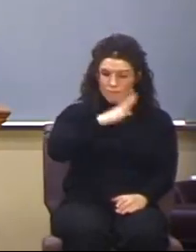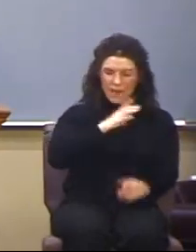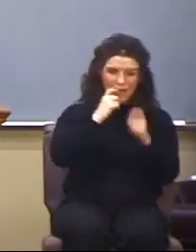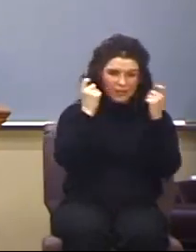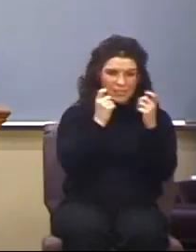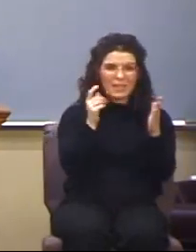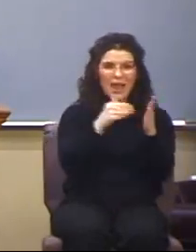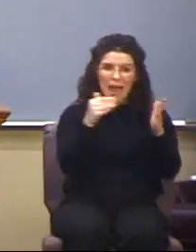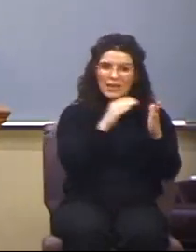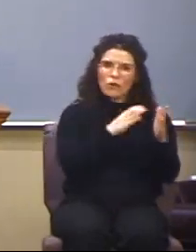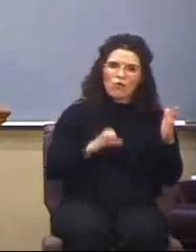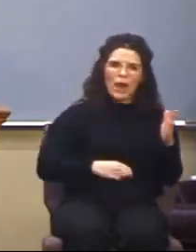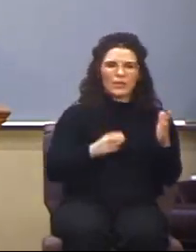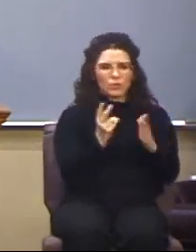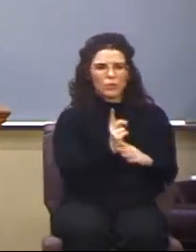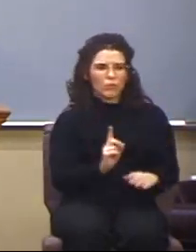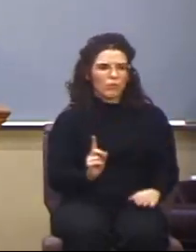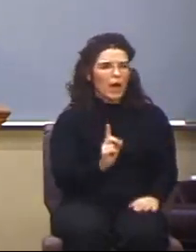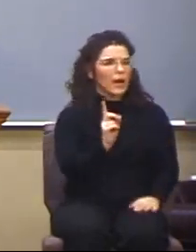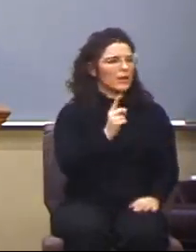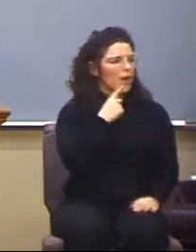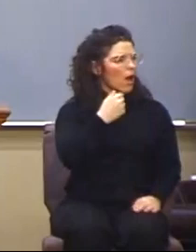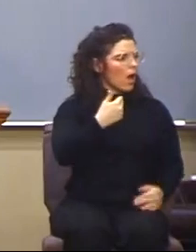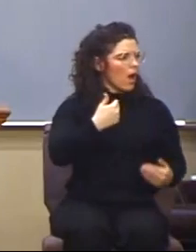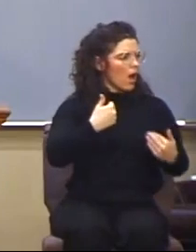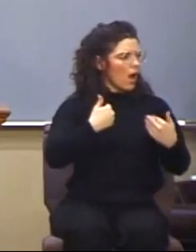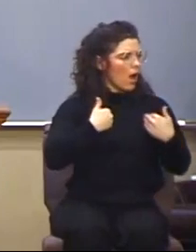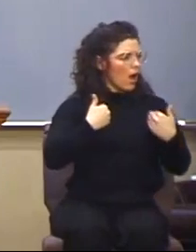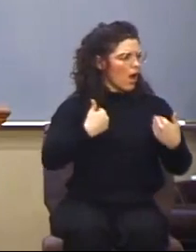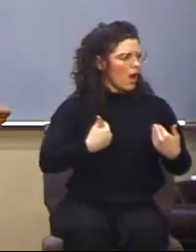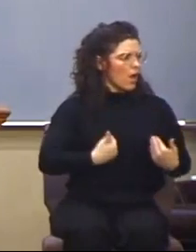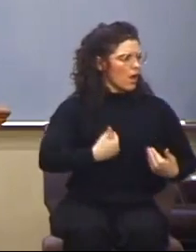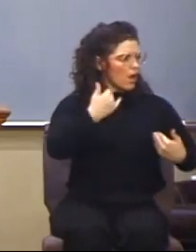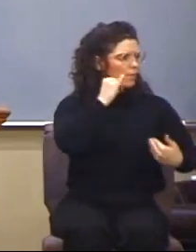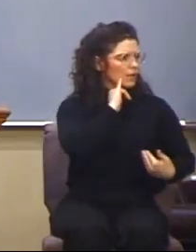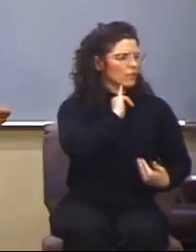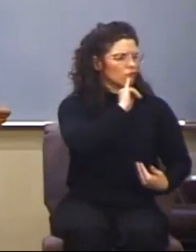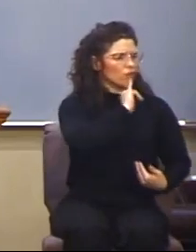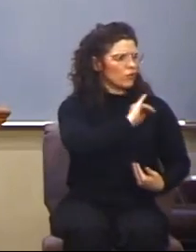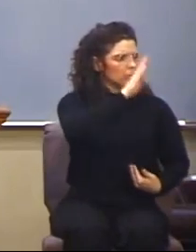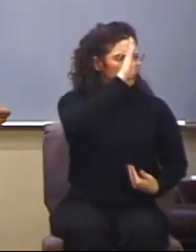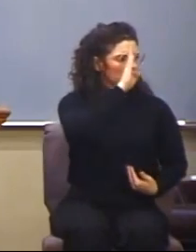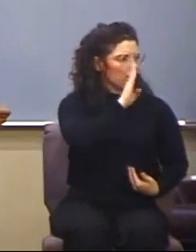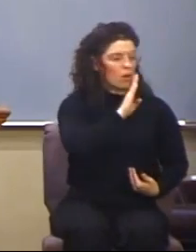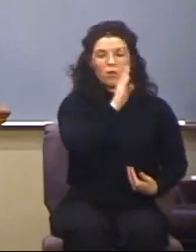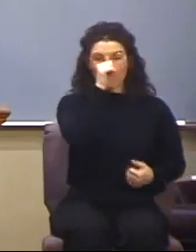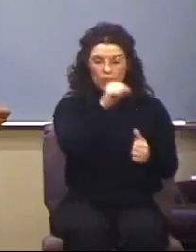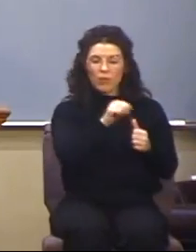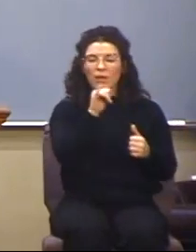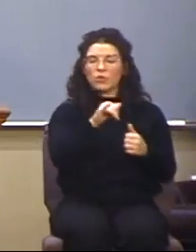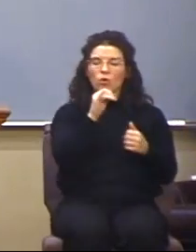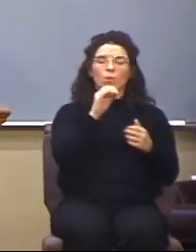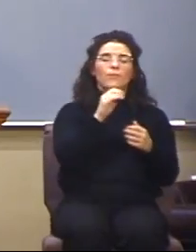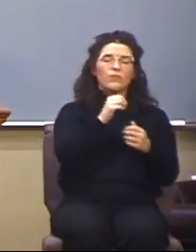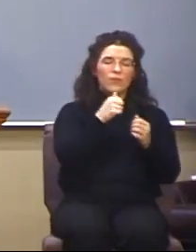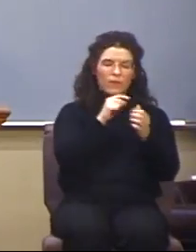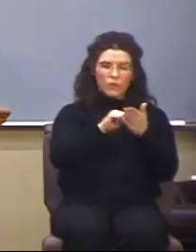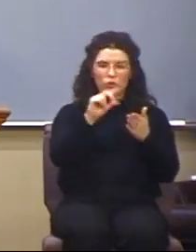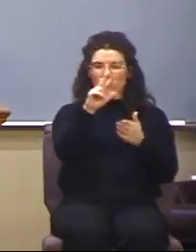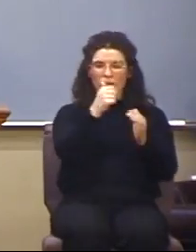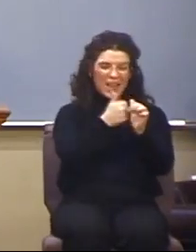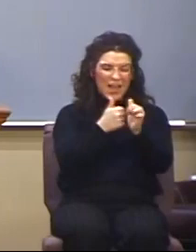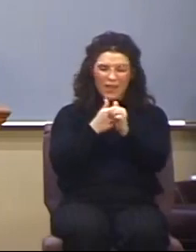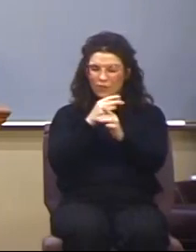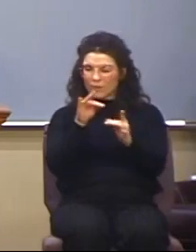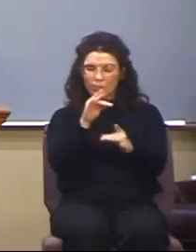the false message, the Spirit of Antichrist, in fact, verse 3 again, every spirit that confesseth not that Jesus